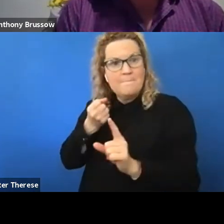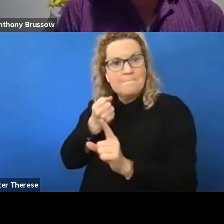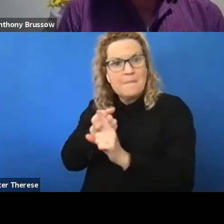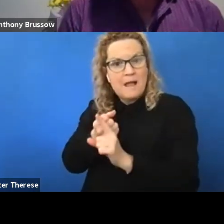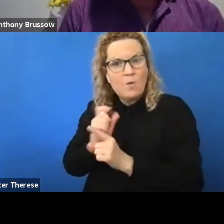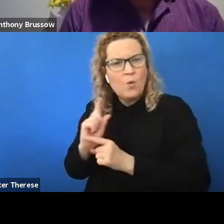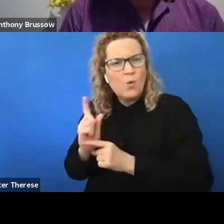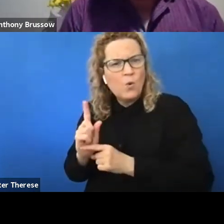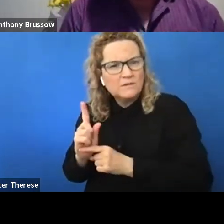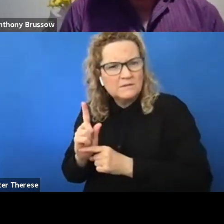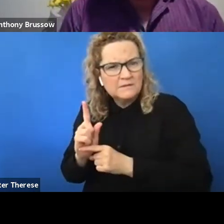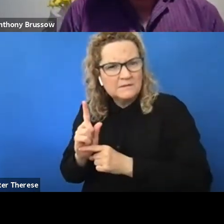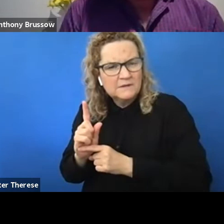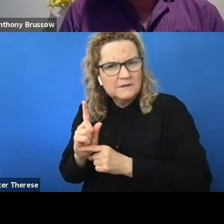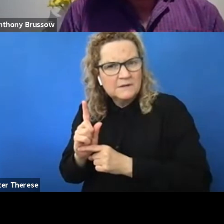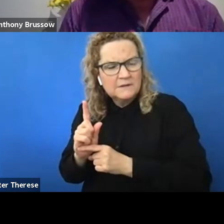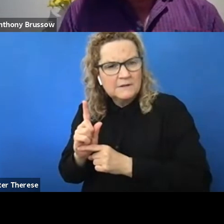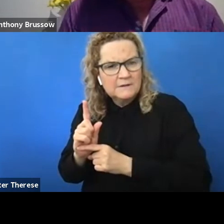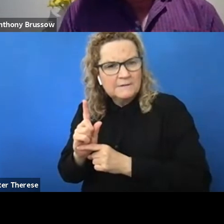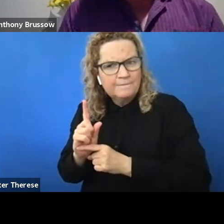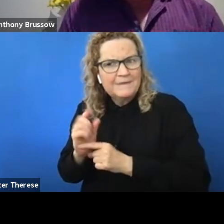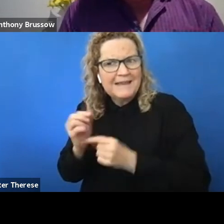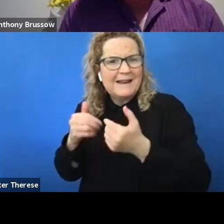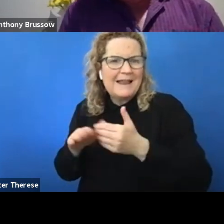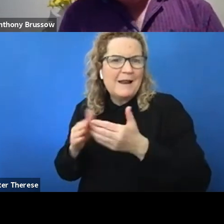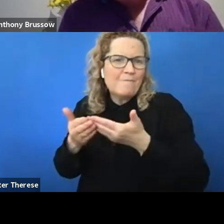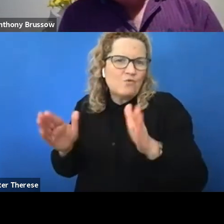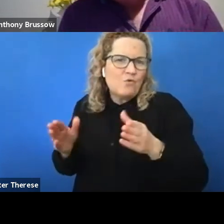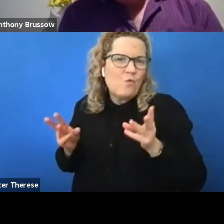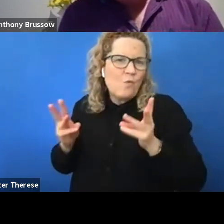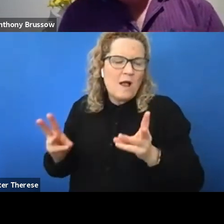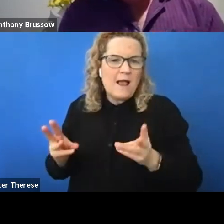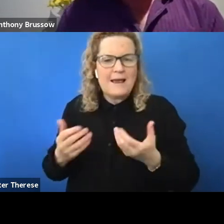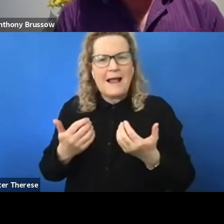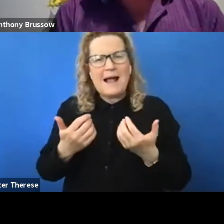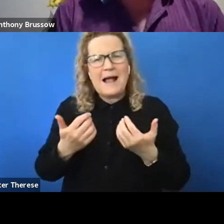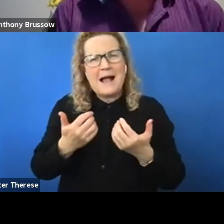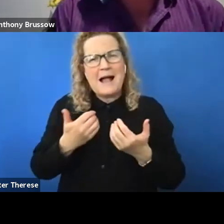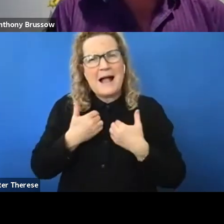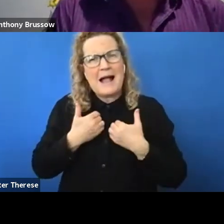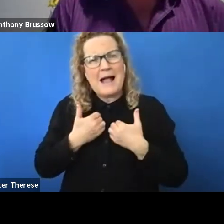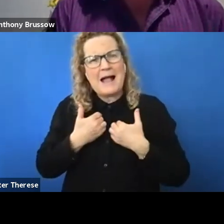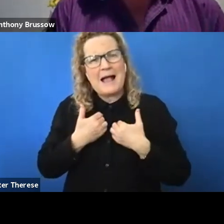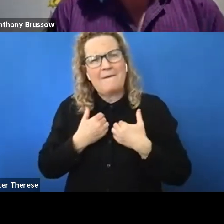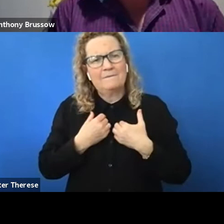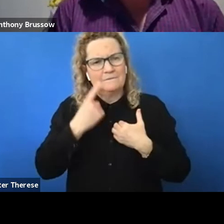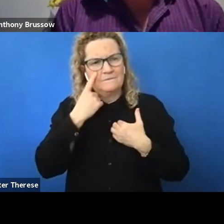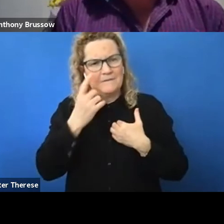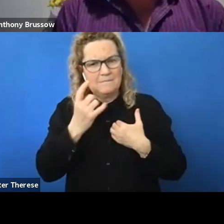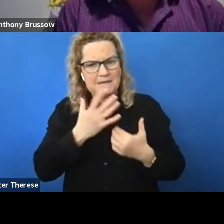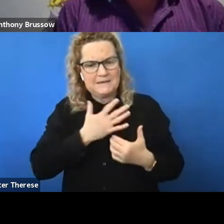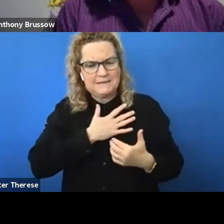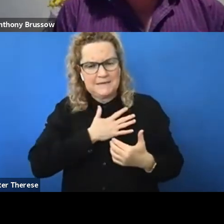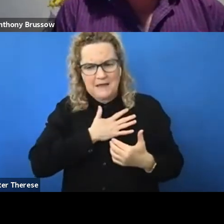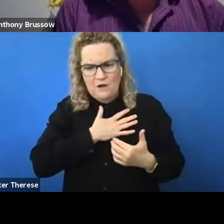a broad scale. But I have always found that in